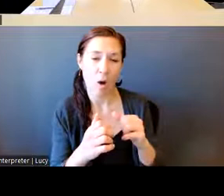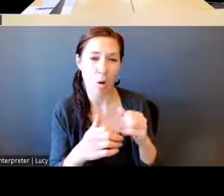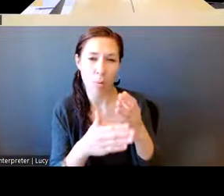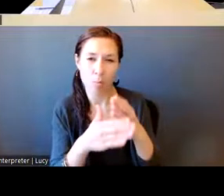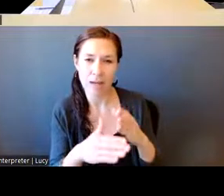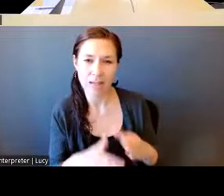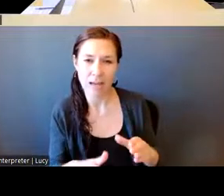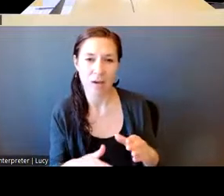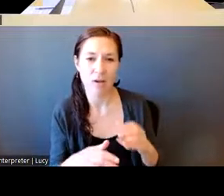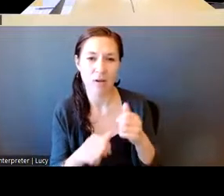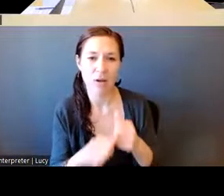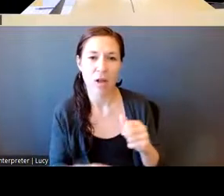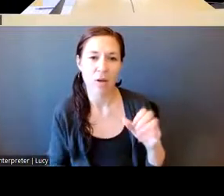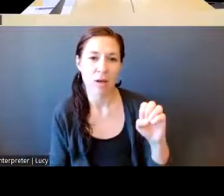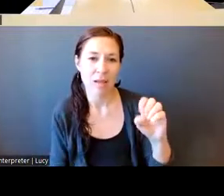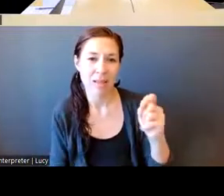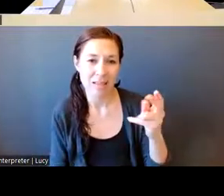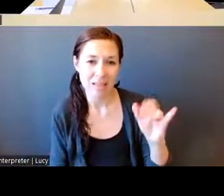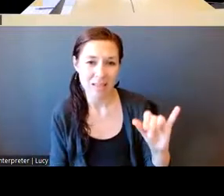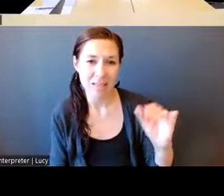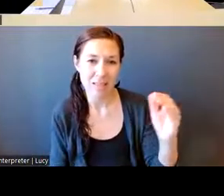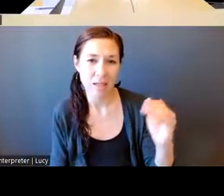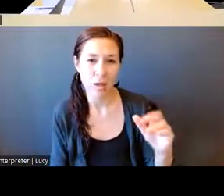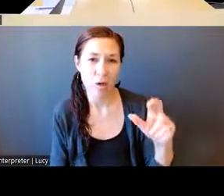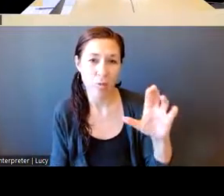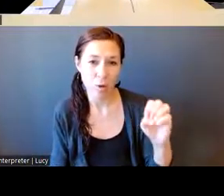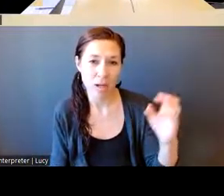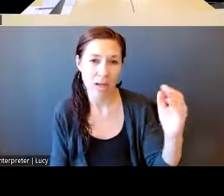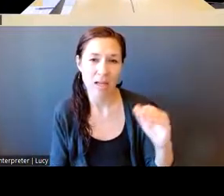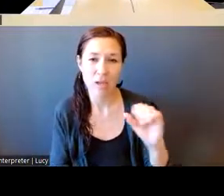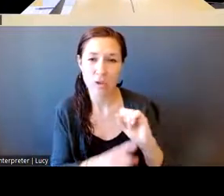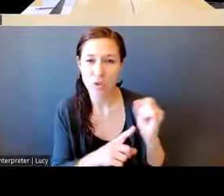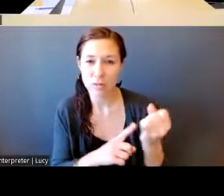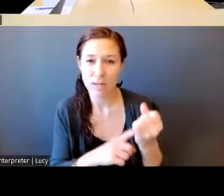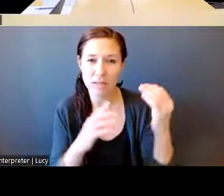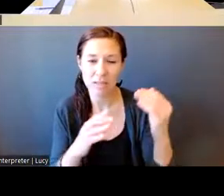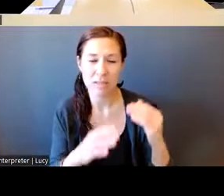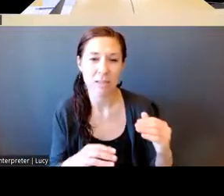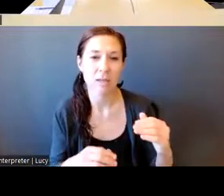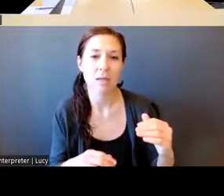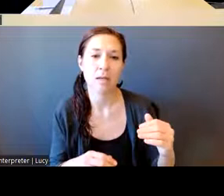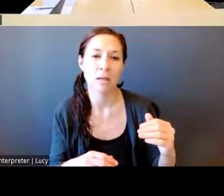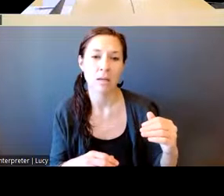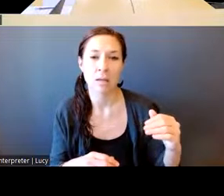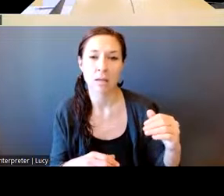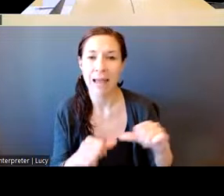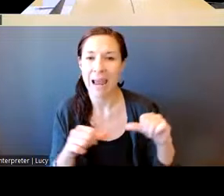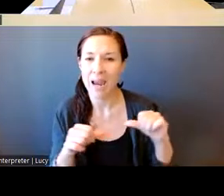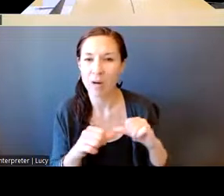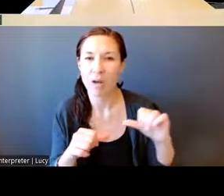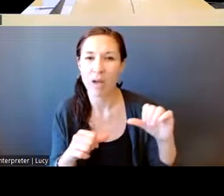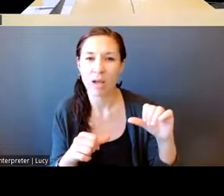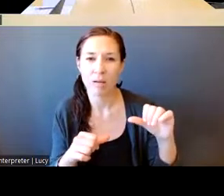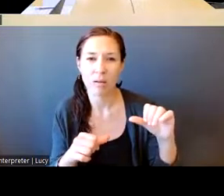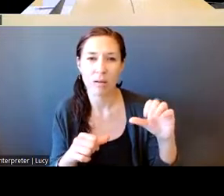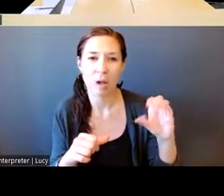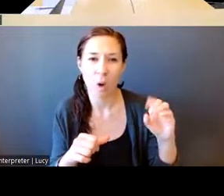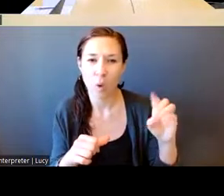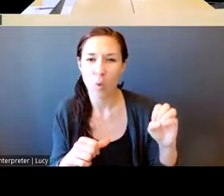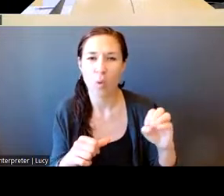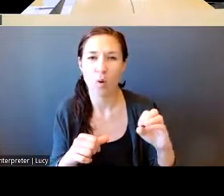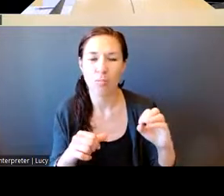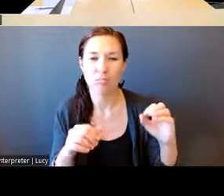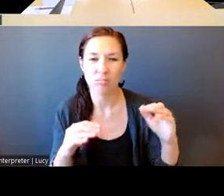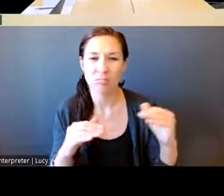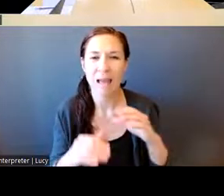circumstance, basis, the area code, the age, all of that on there. I just didn't, um, put that in the report right now because